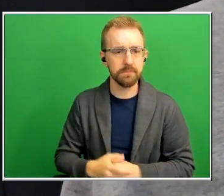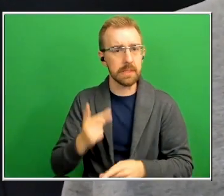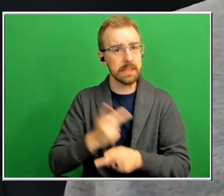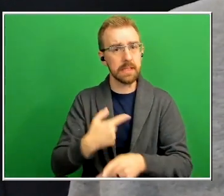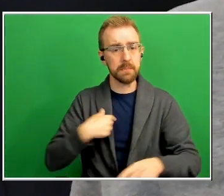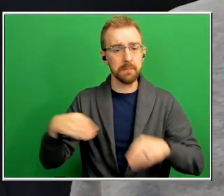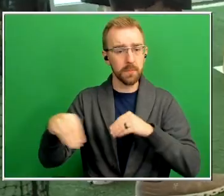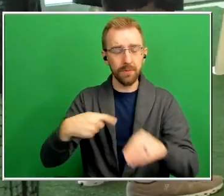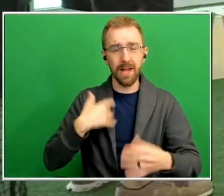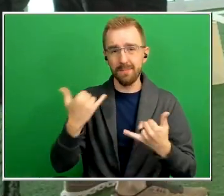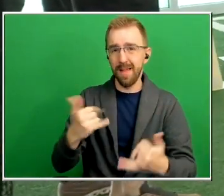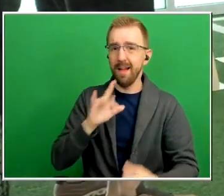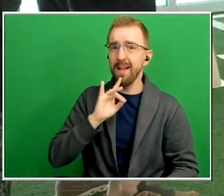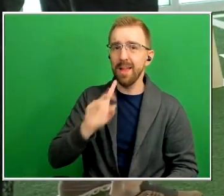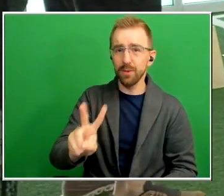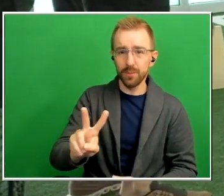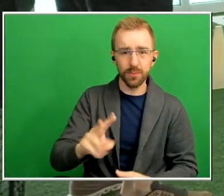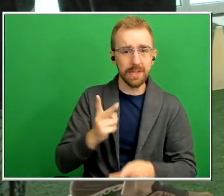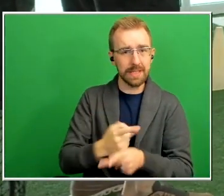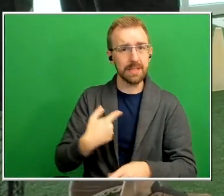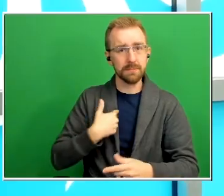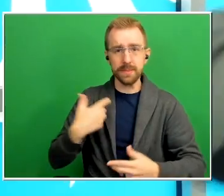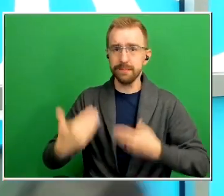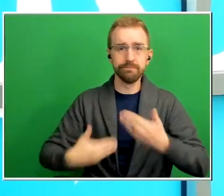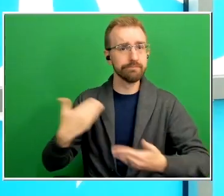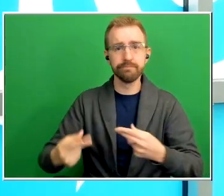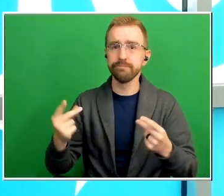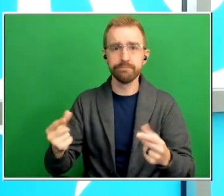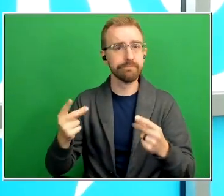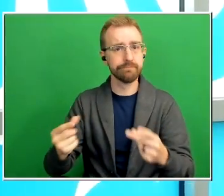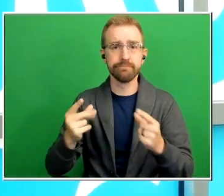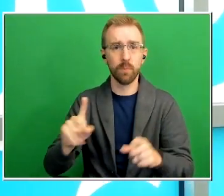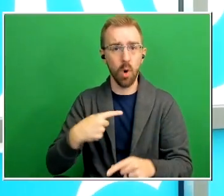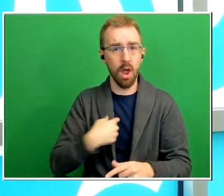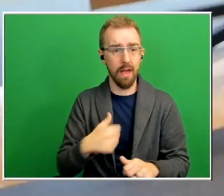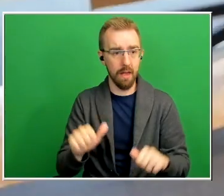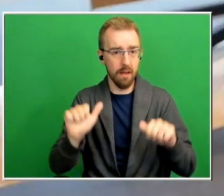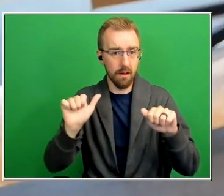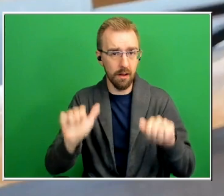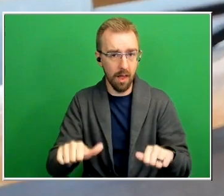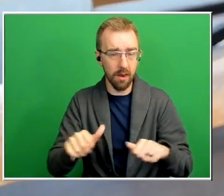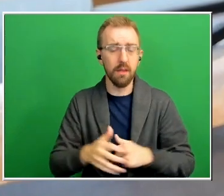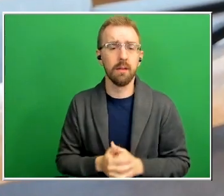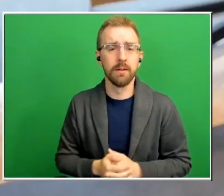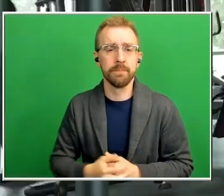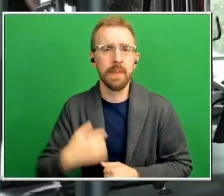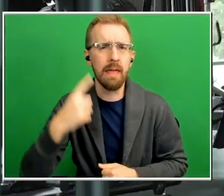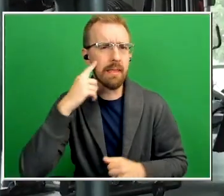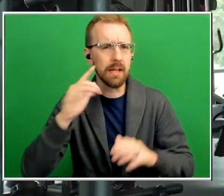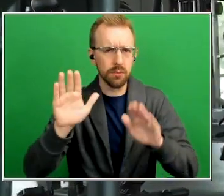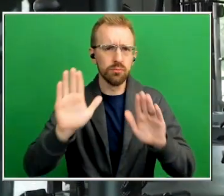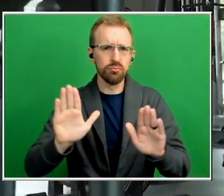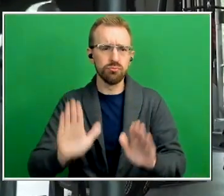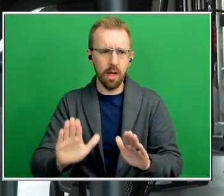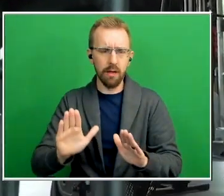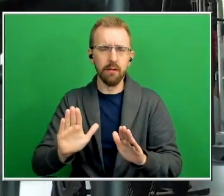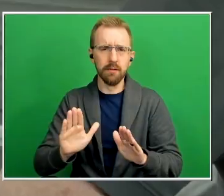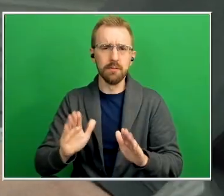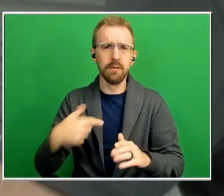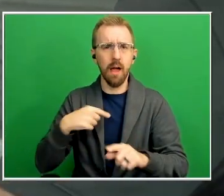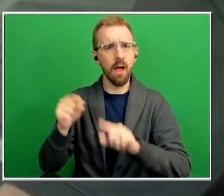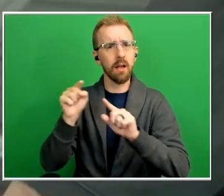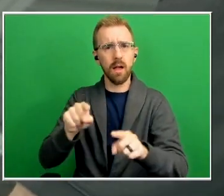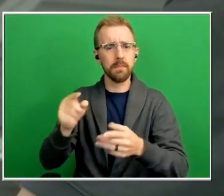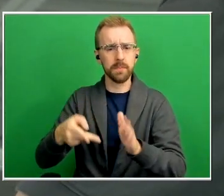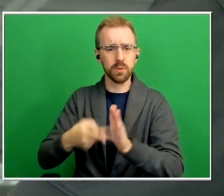and it keeps me going and keeps me where I can move I think it's really great I think I come every twice a week for these men